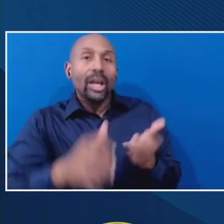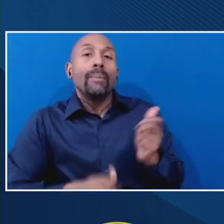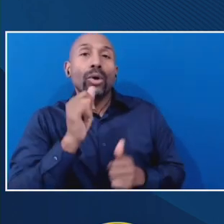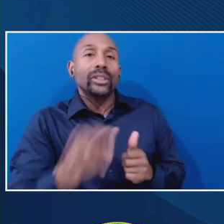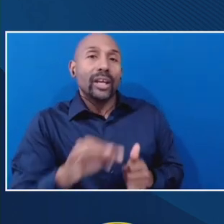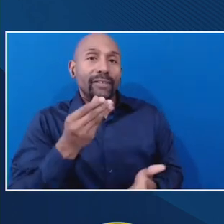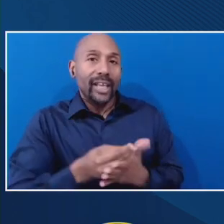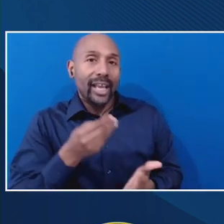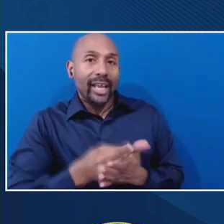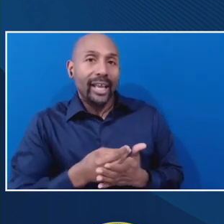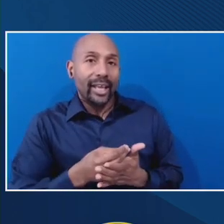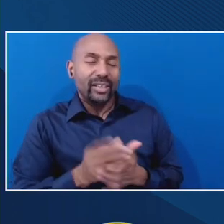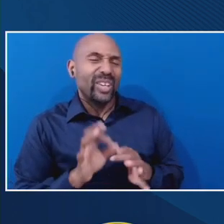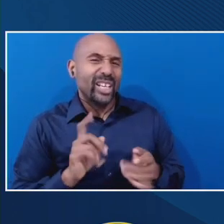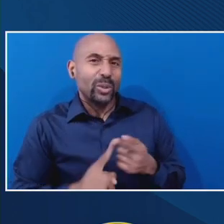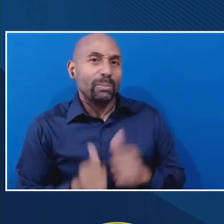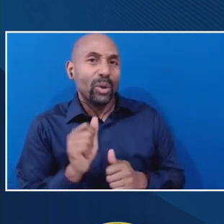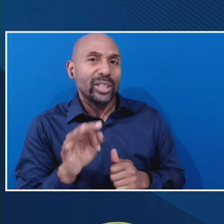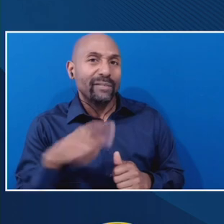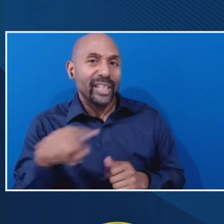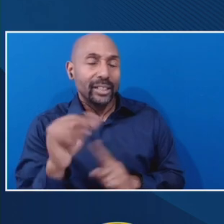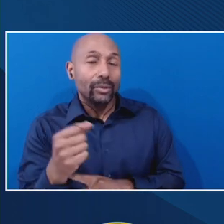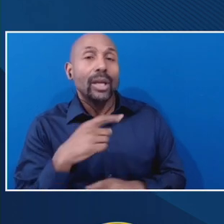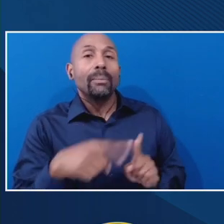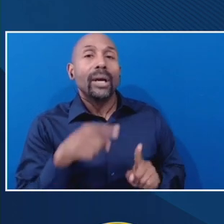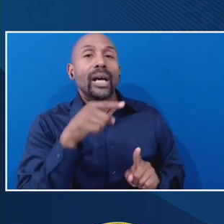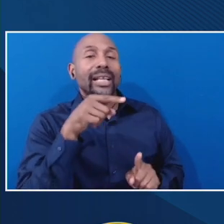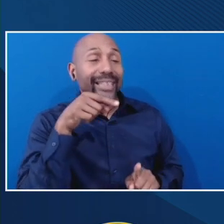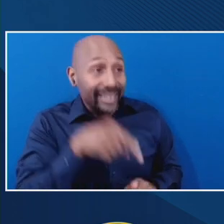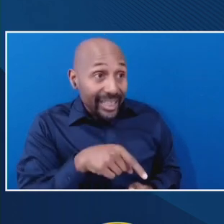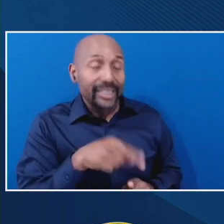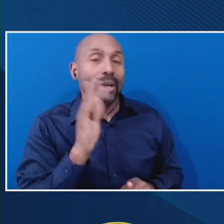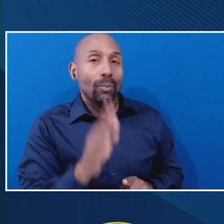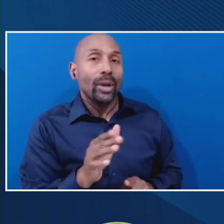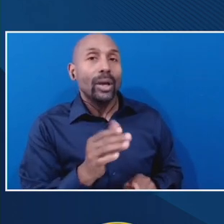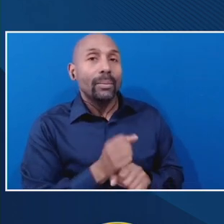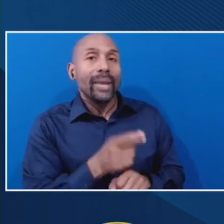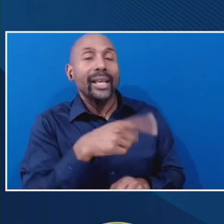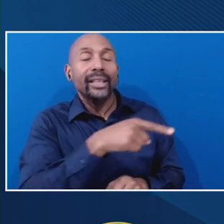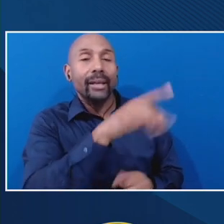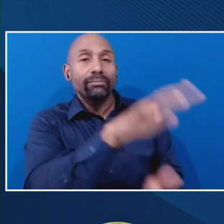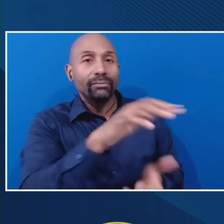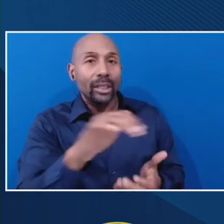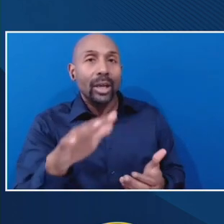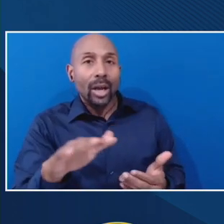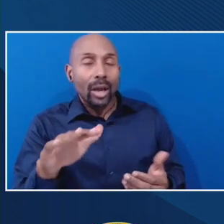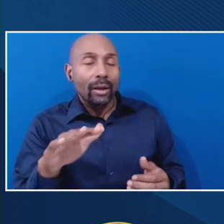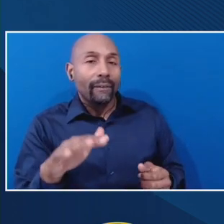cases, but this is essentially just so it makes them return all of it. Um, and along with these other conditions.